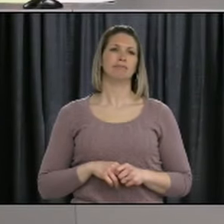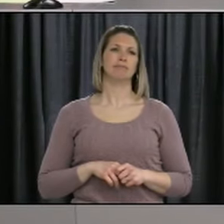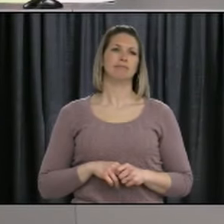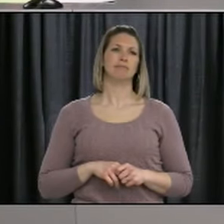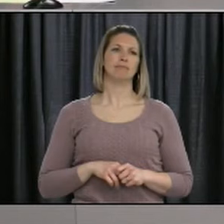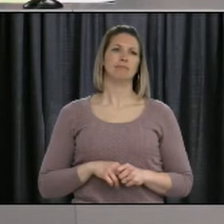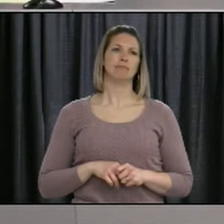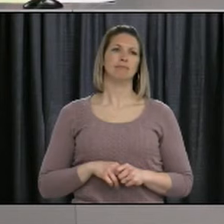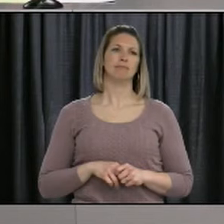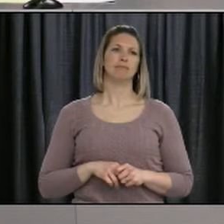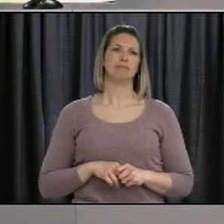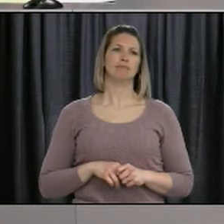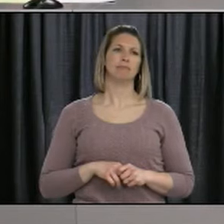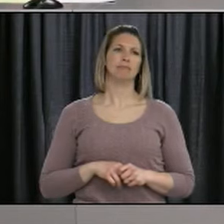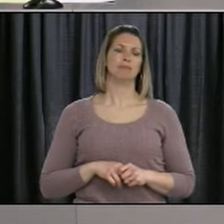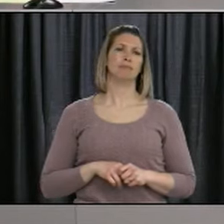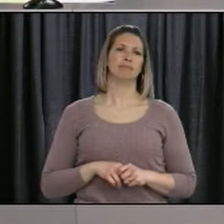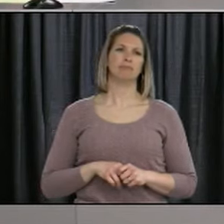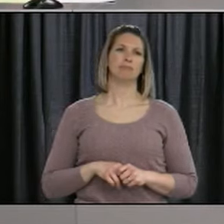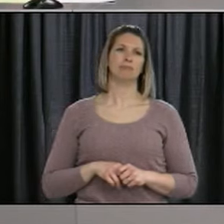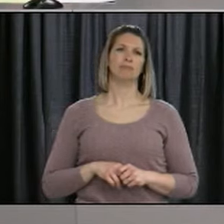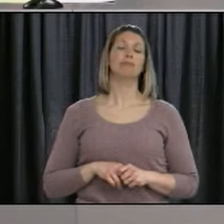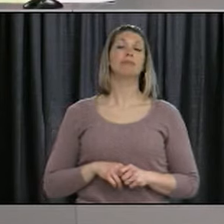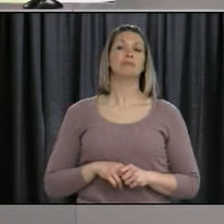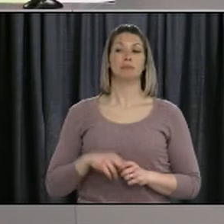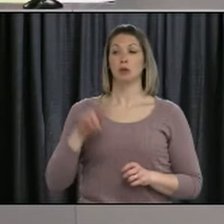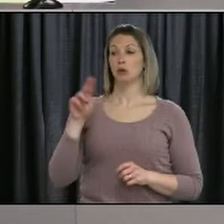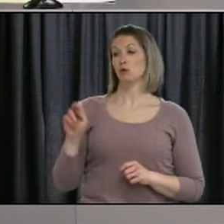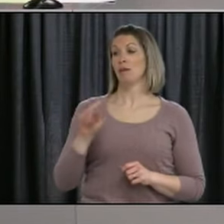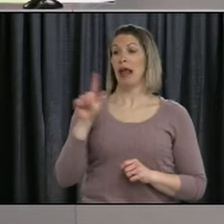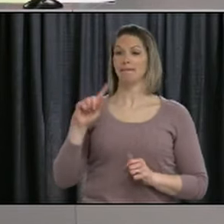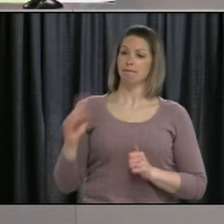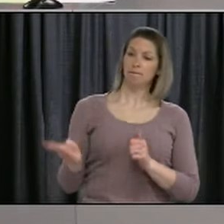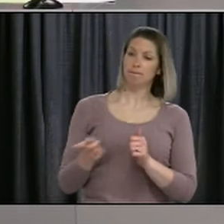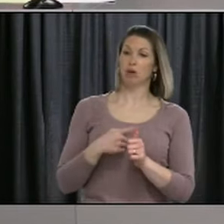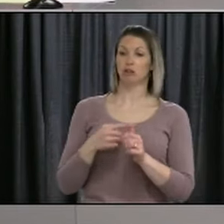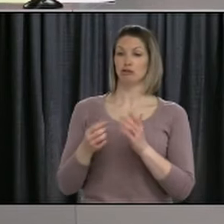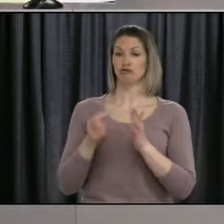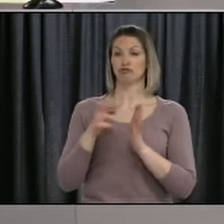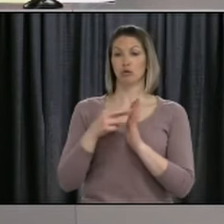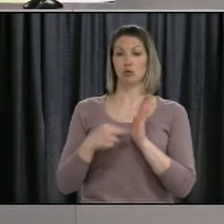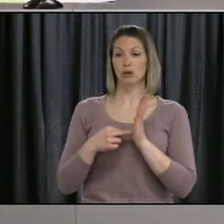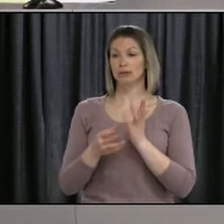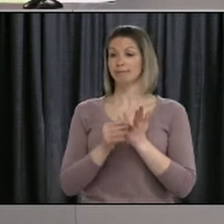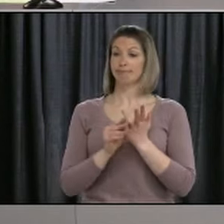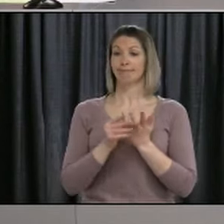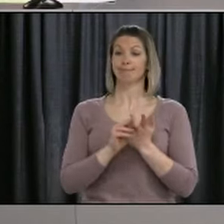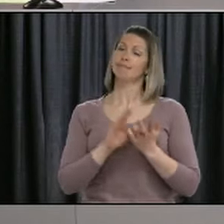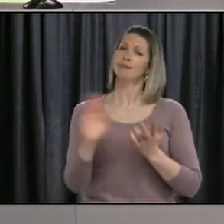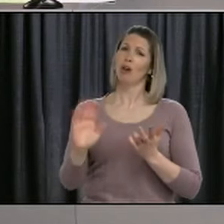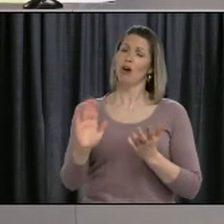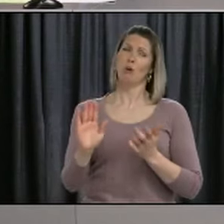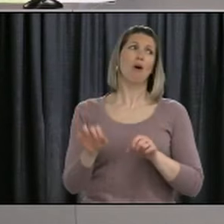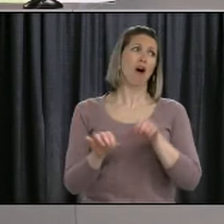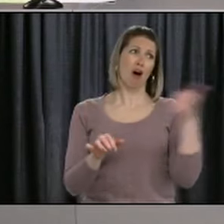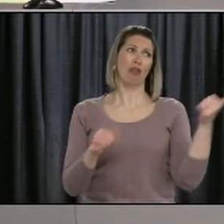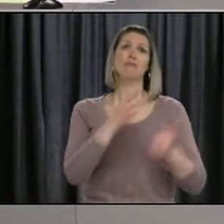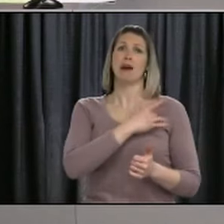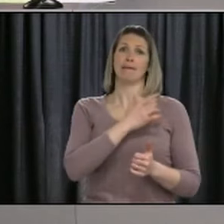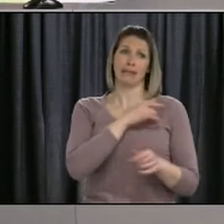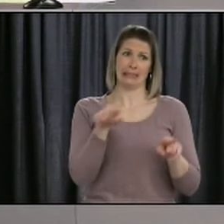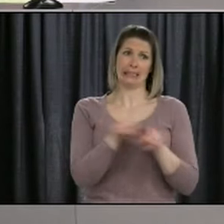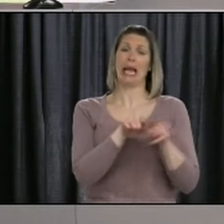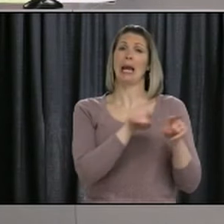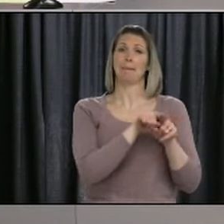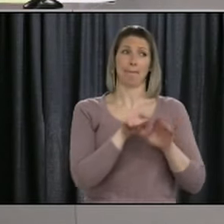first place to announce easing of restrictions. What have you observed from other jurisdictions that have these restrictions